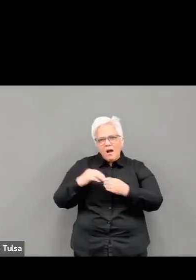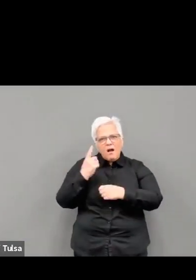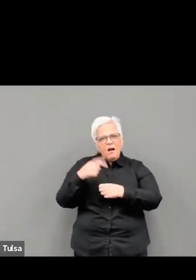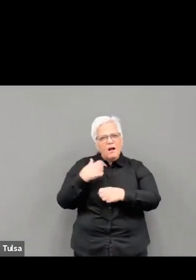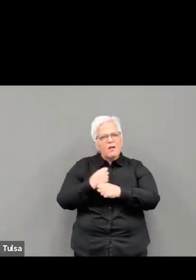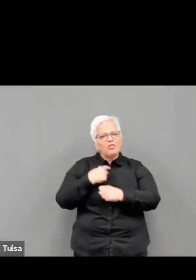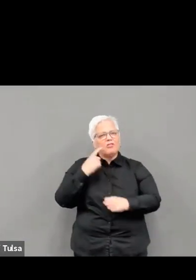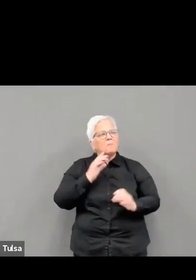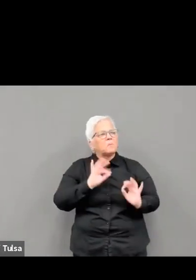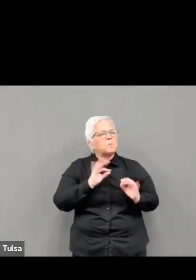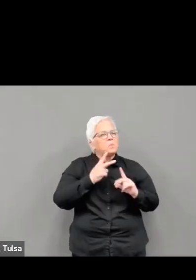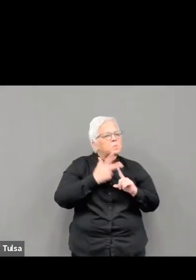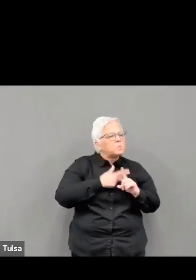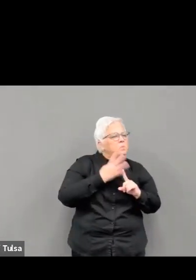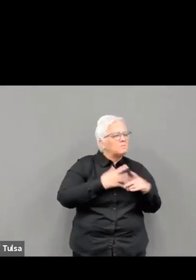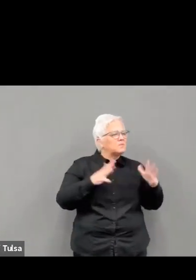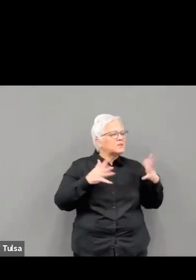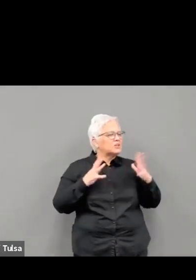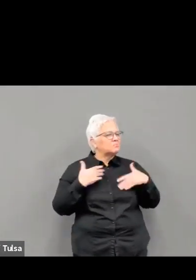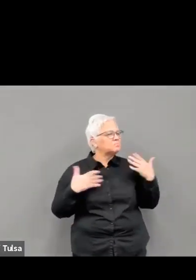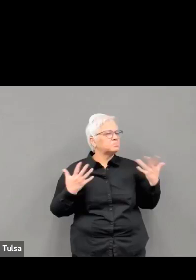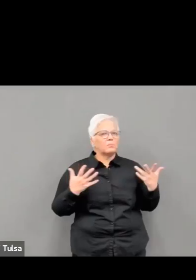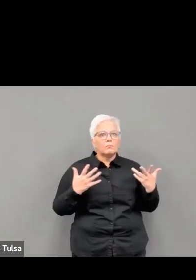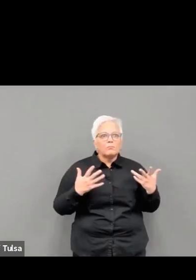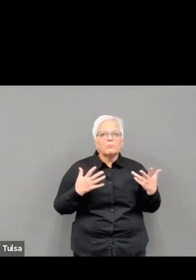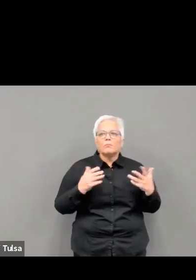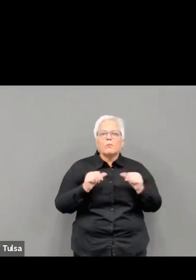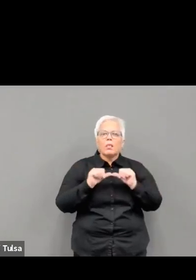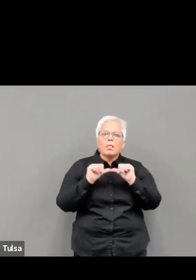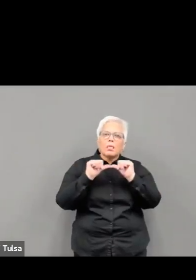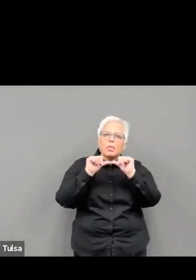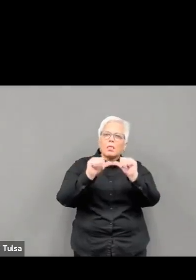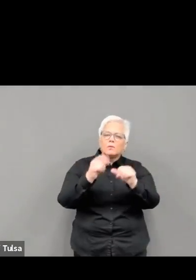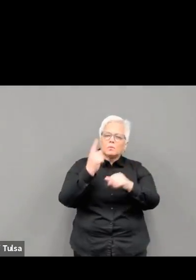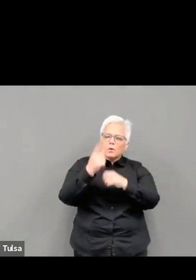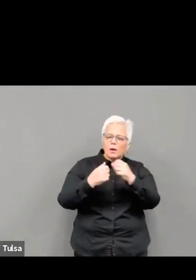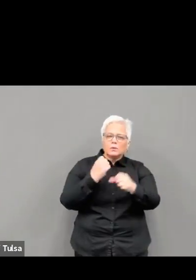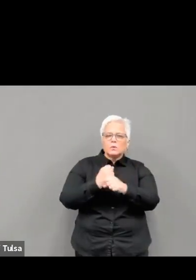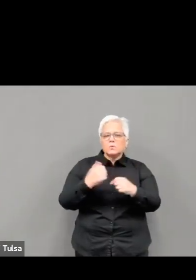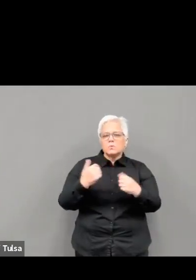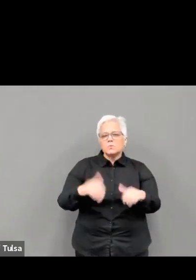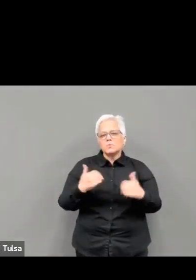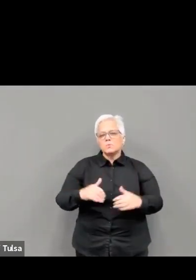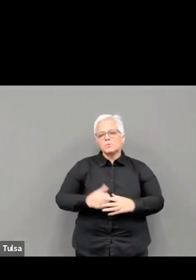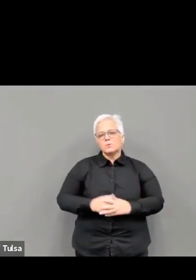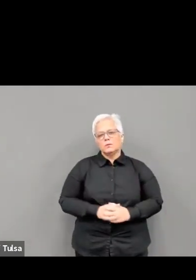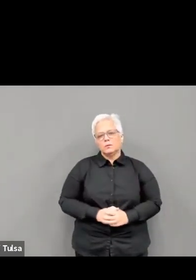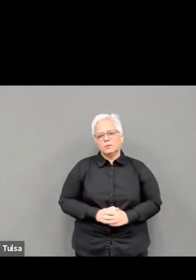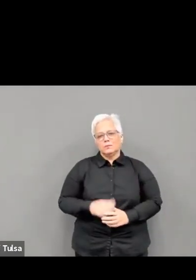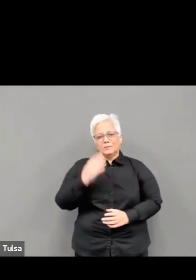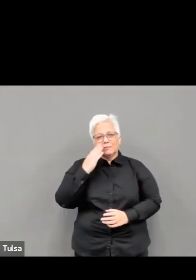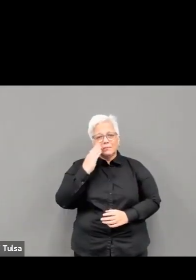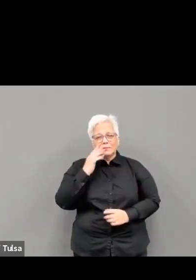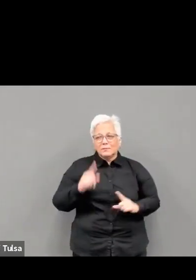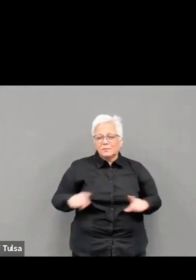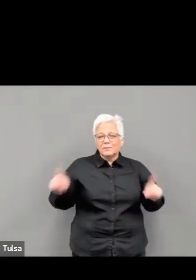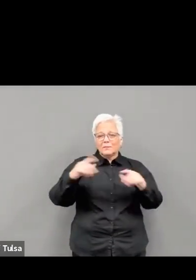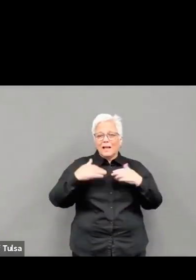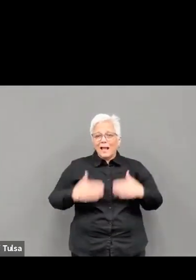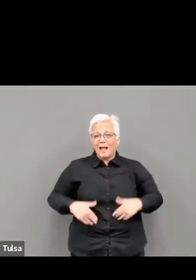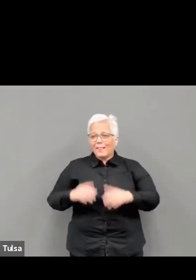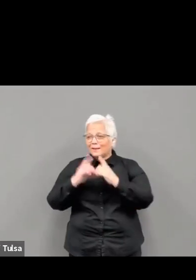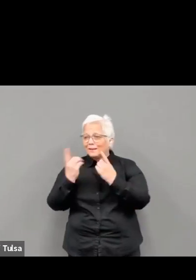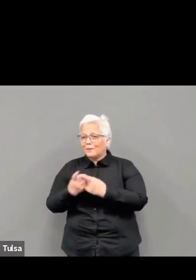responders, the doctors and nurses, and our city county health department. You know, I'm hoping that you will all